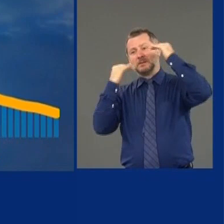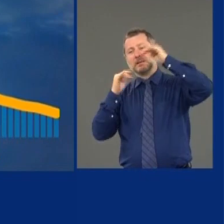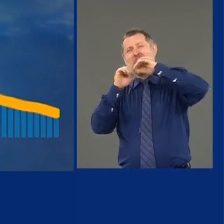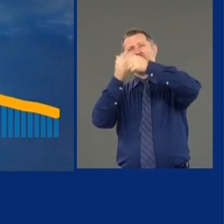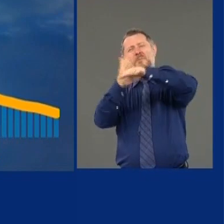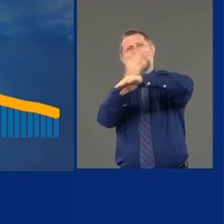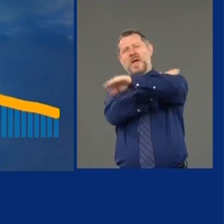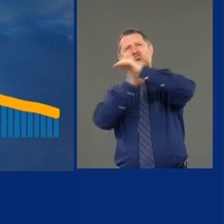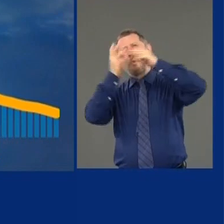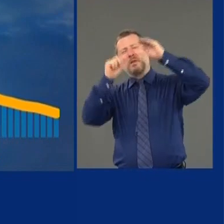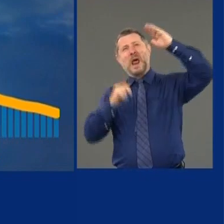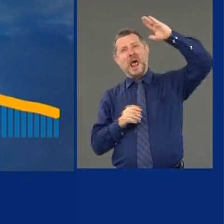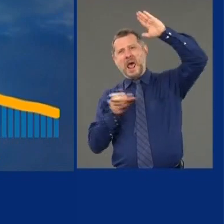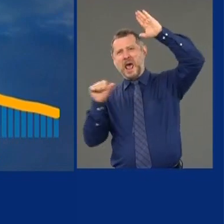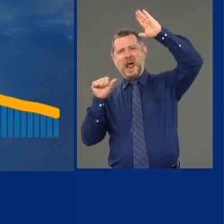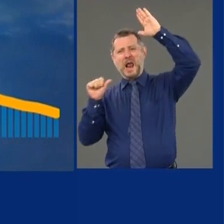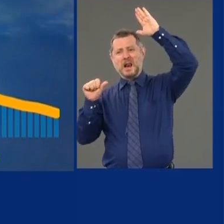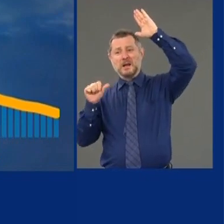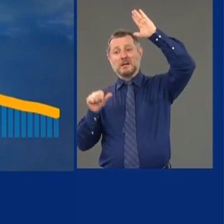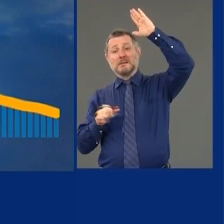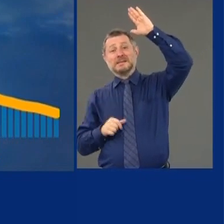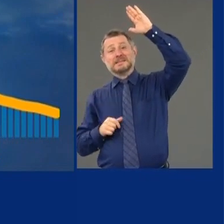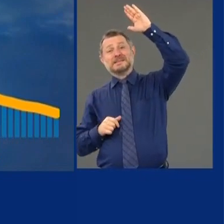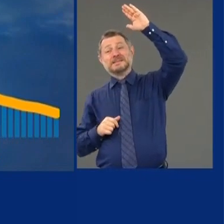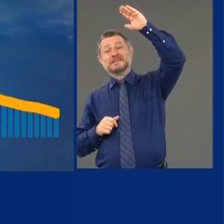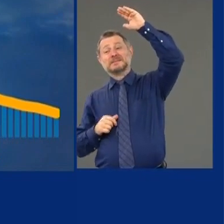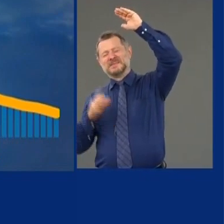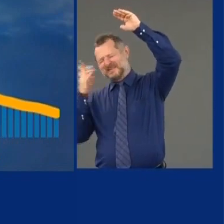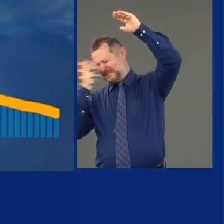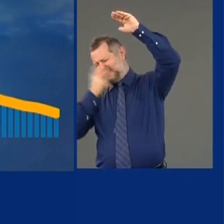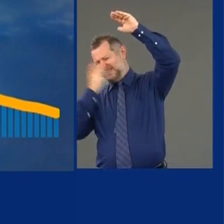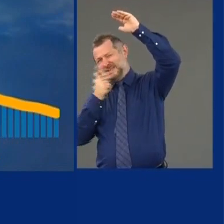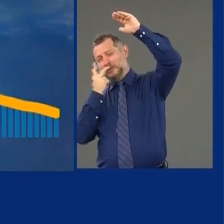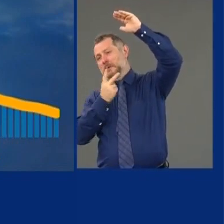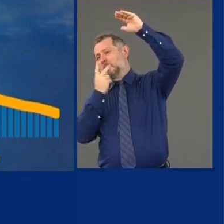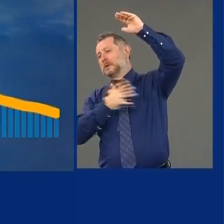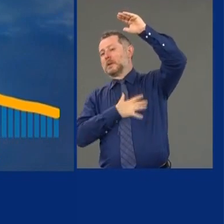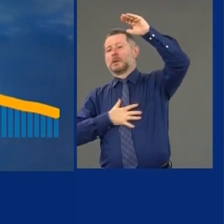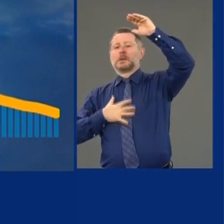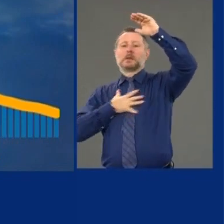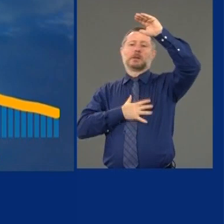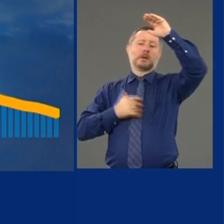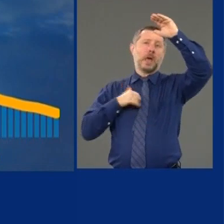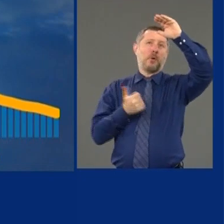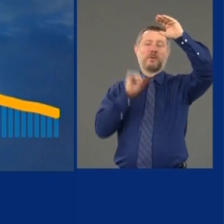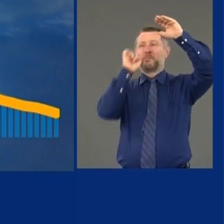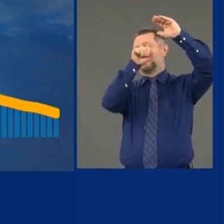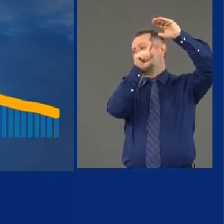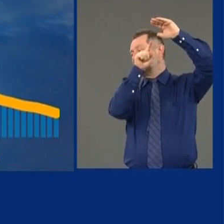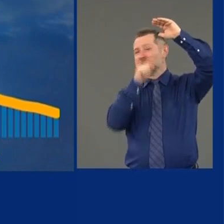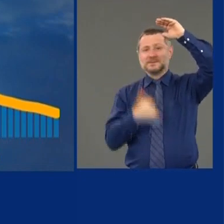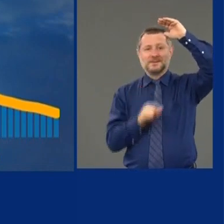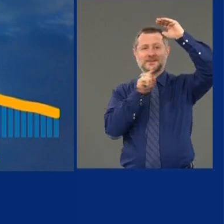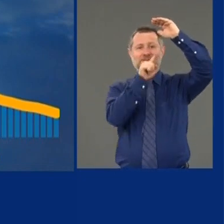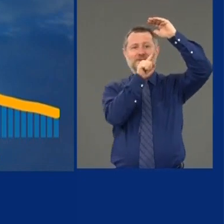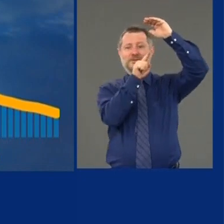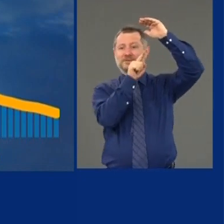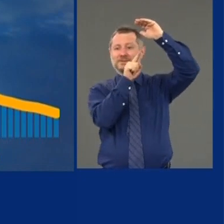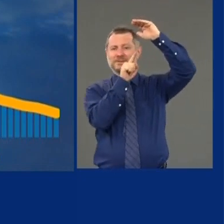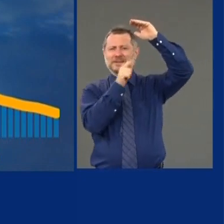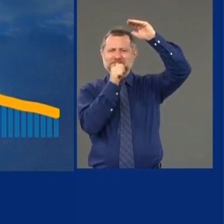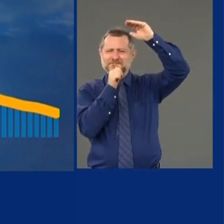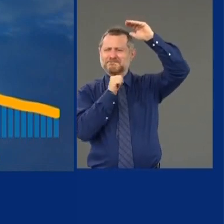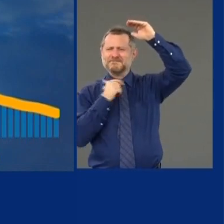The top was up in the cloud somewhere when we started scaling this mountain. But we had to get to the top.